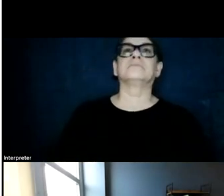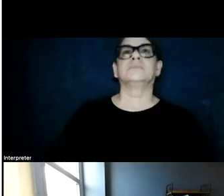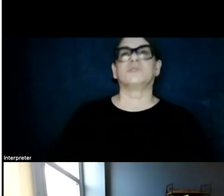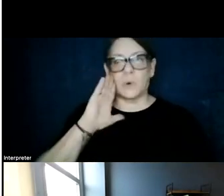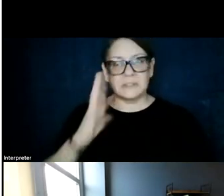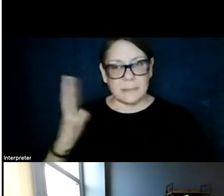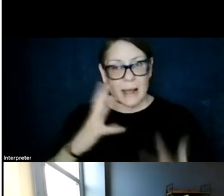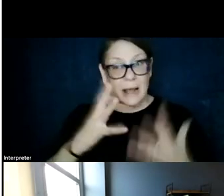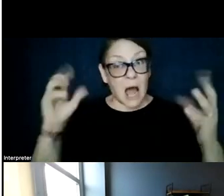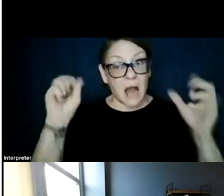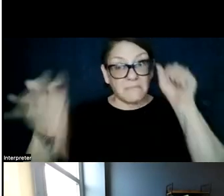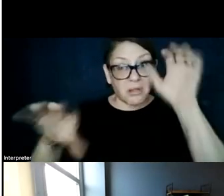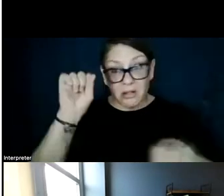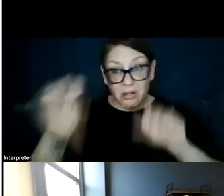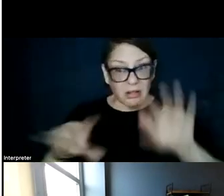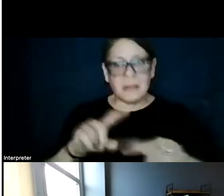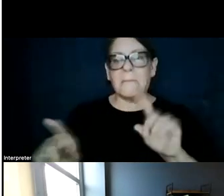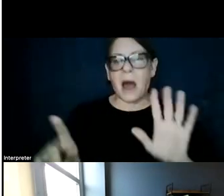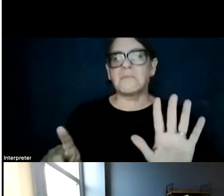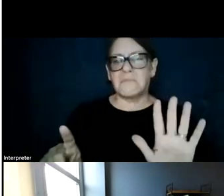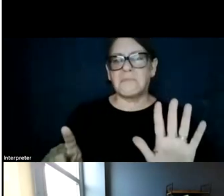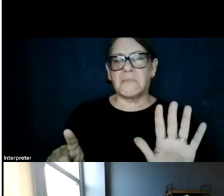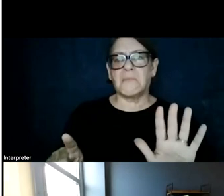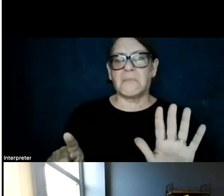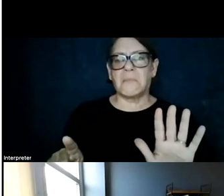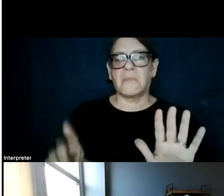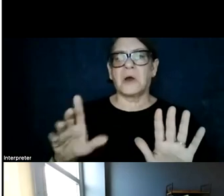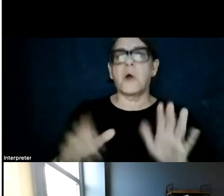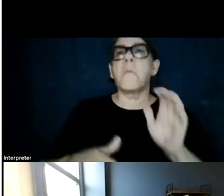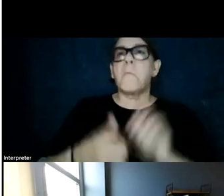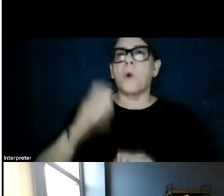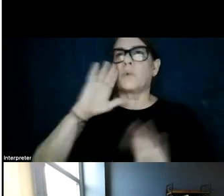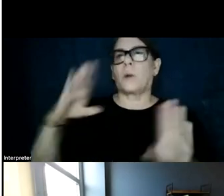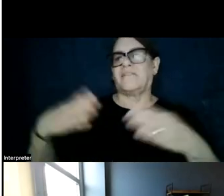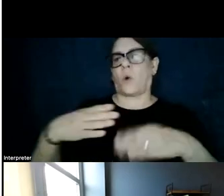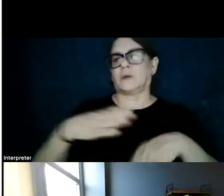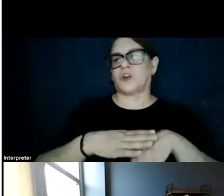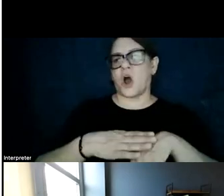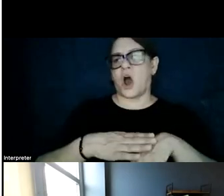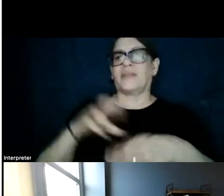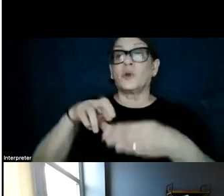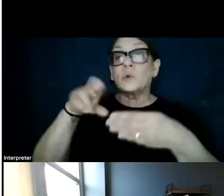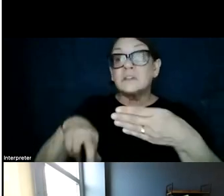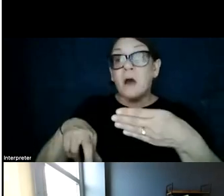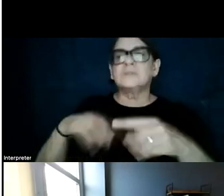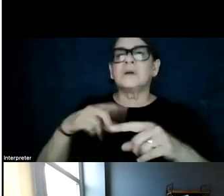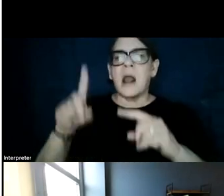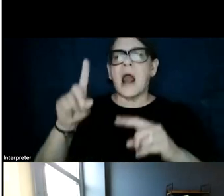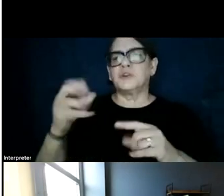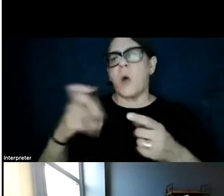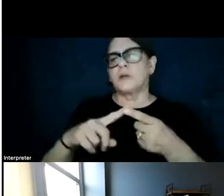like a lot of information, but, and I will, I'll mostly be focused on the results of this, but I do want to